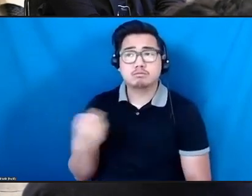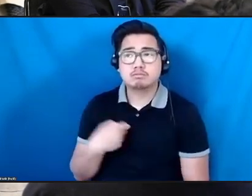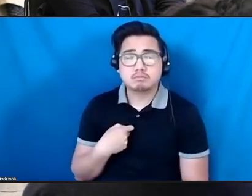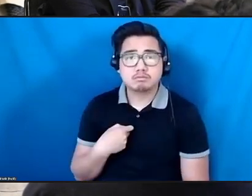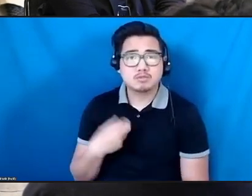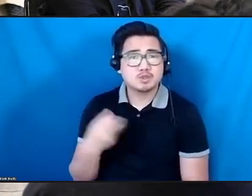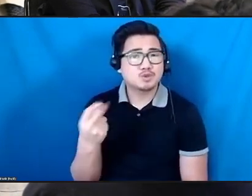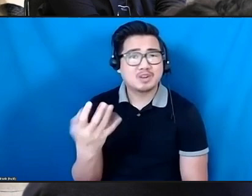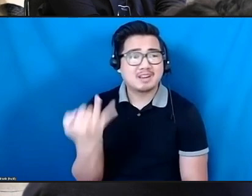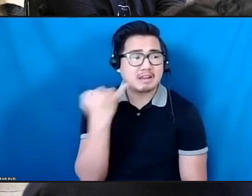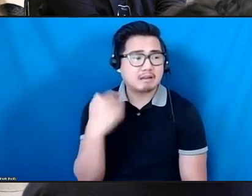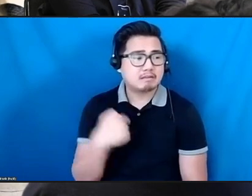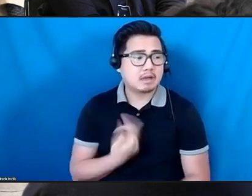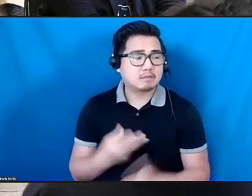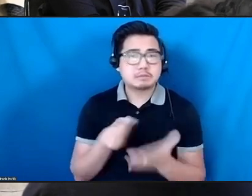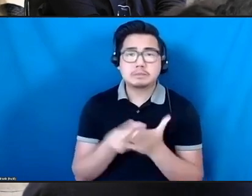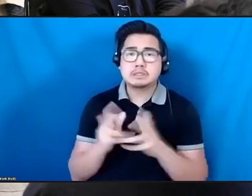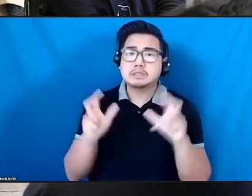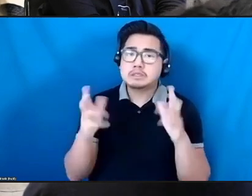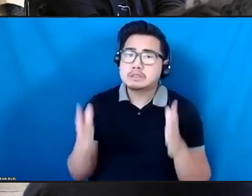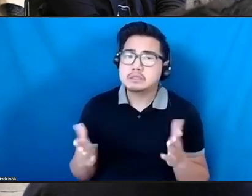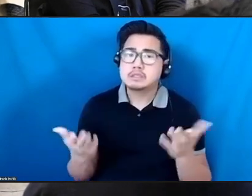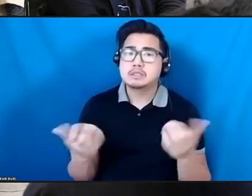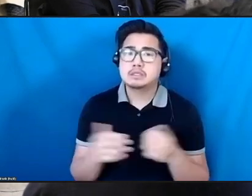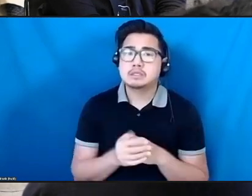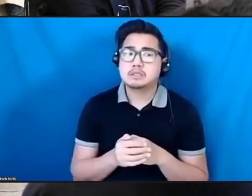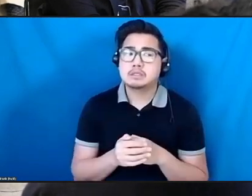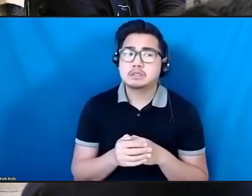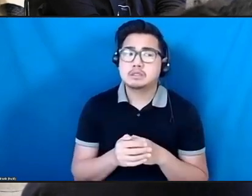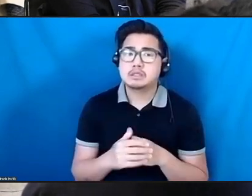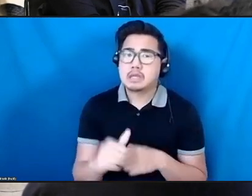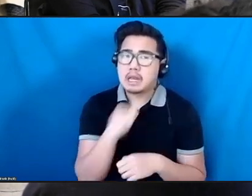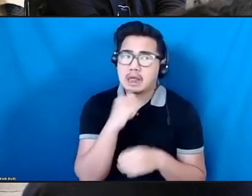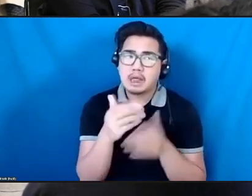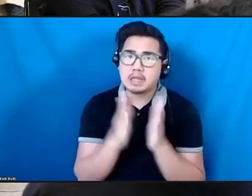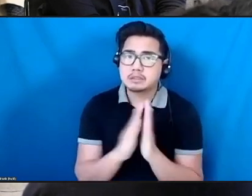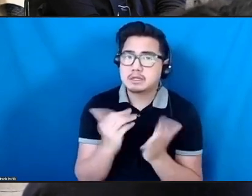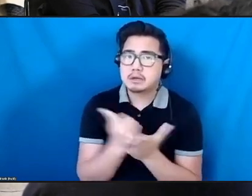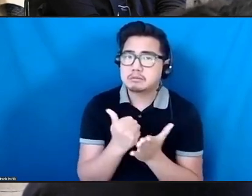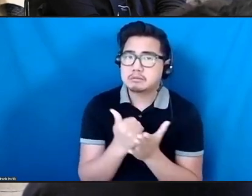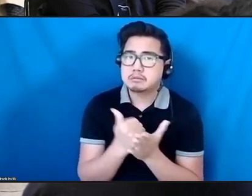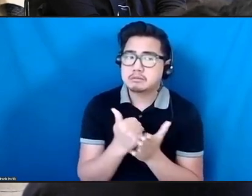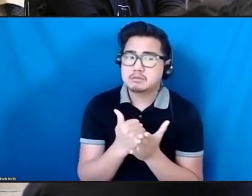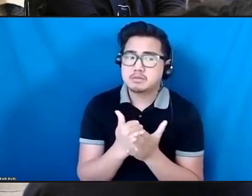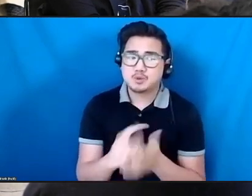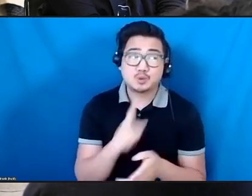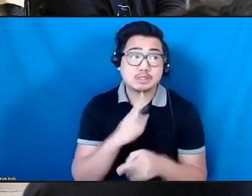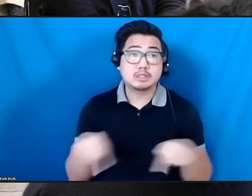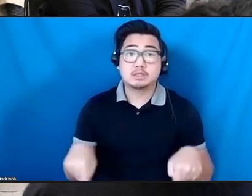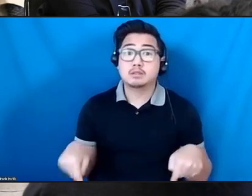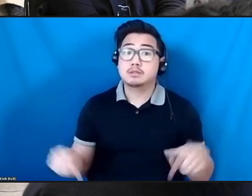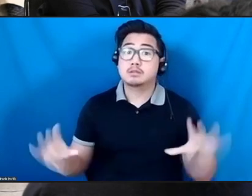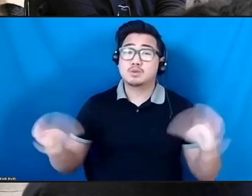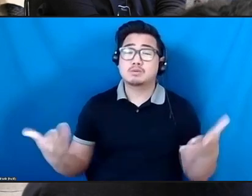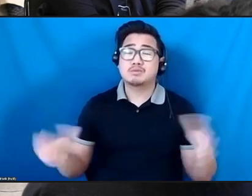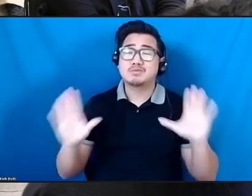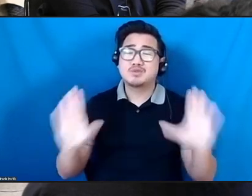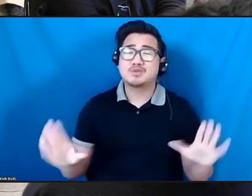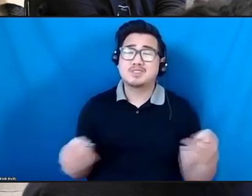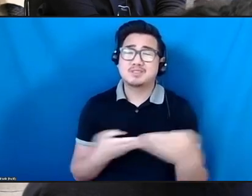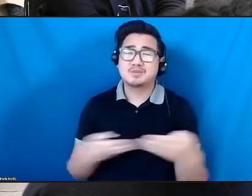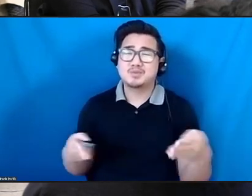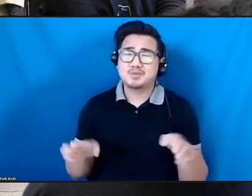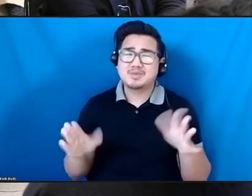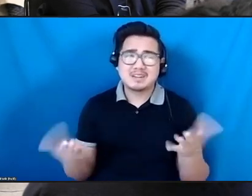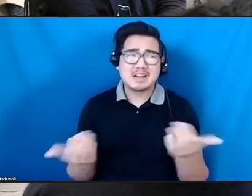have the answers and ask for help and ask this incredible, you know, room of folks and beyond how we better